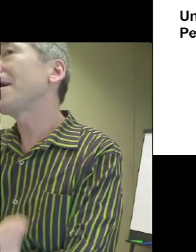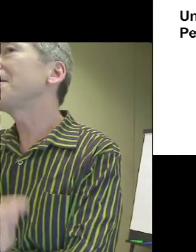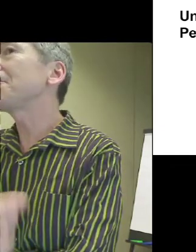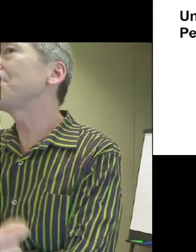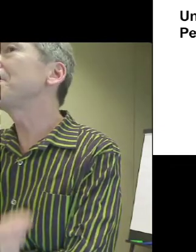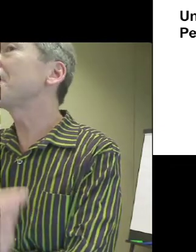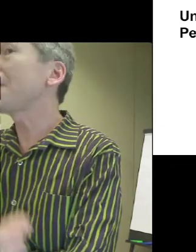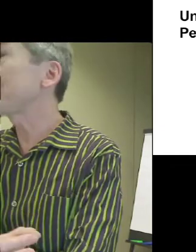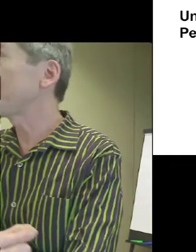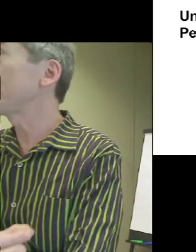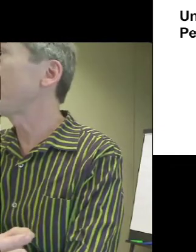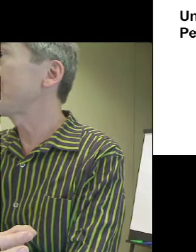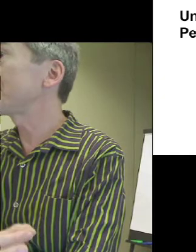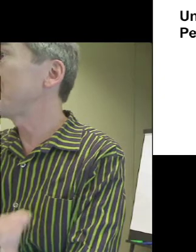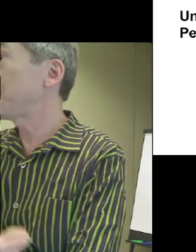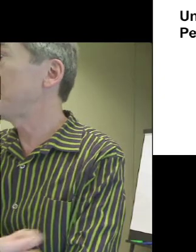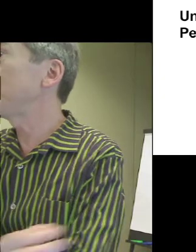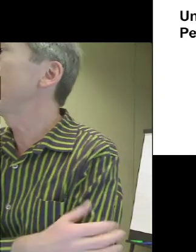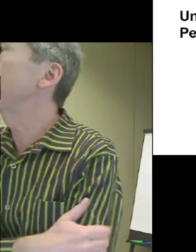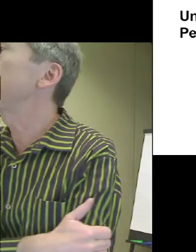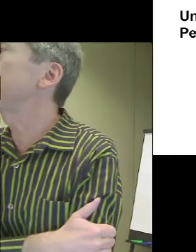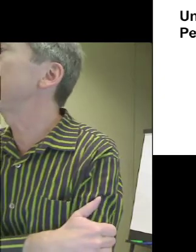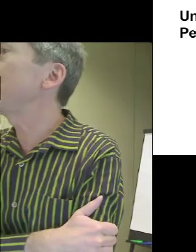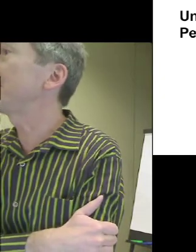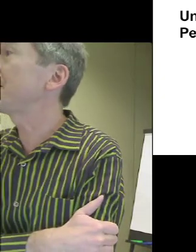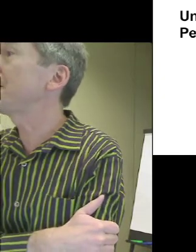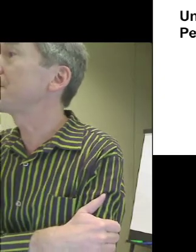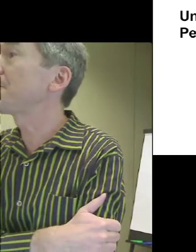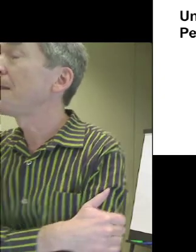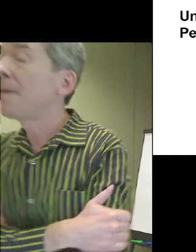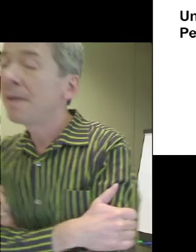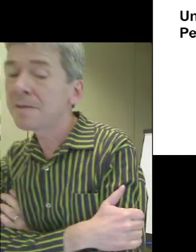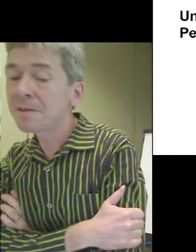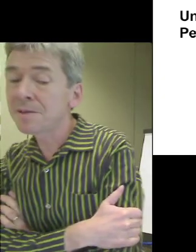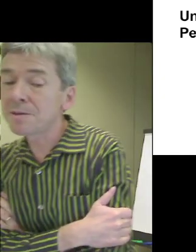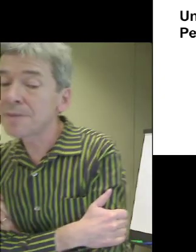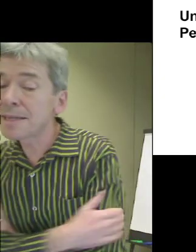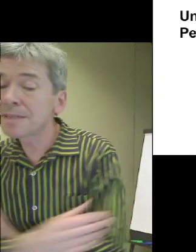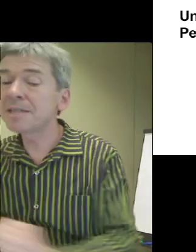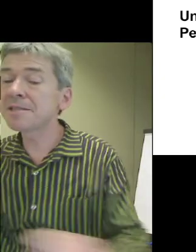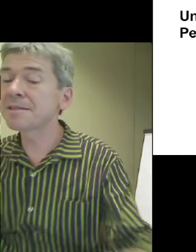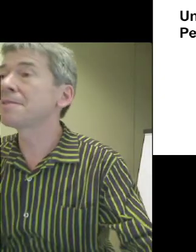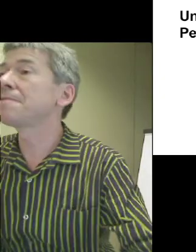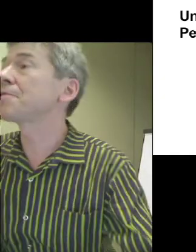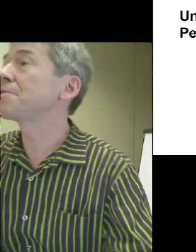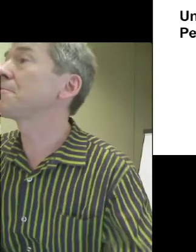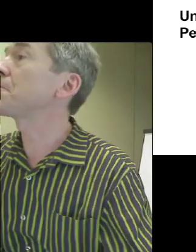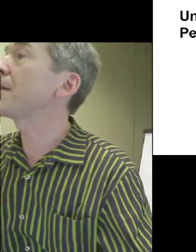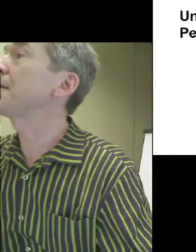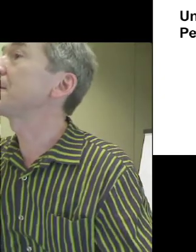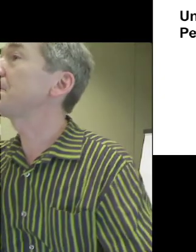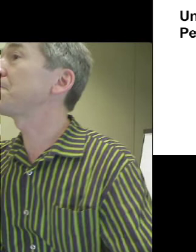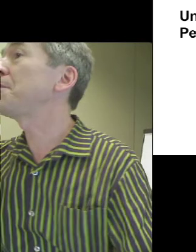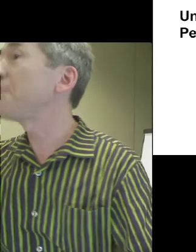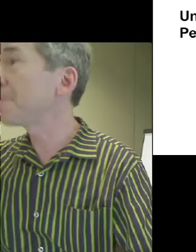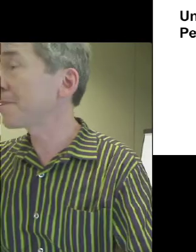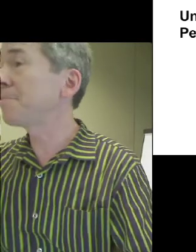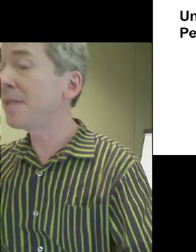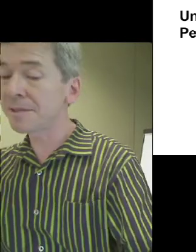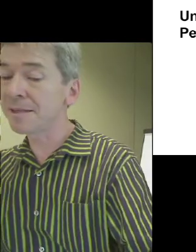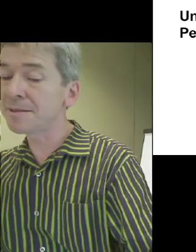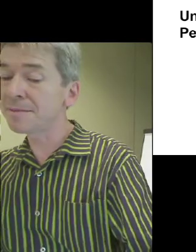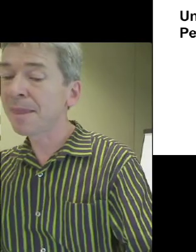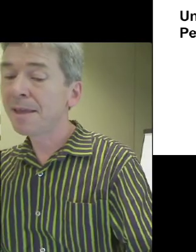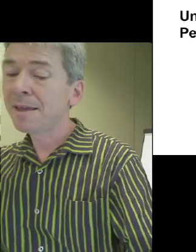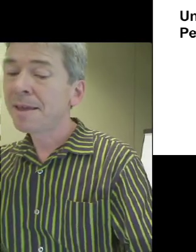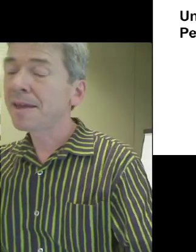what I call the cultural rights of people with disabilities. The United Nations Convention on the rights of people with